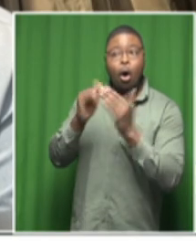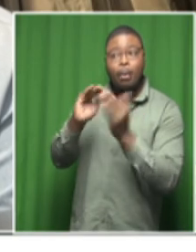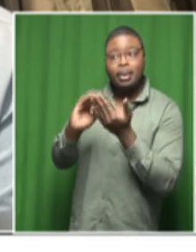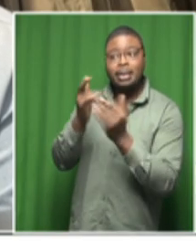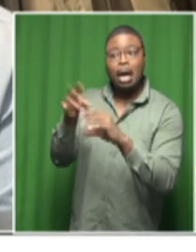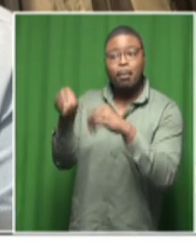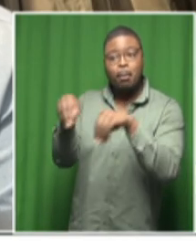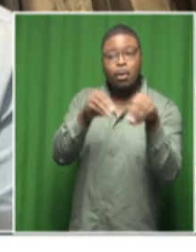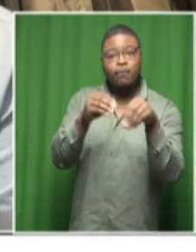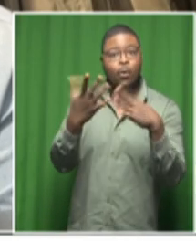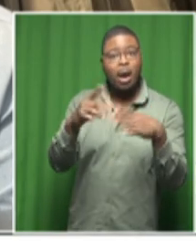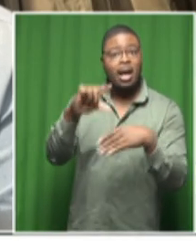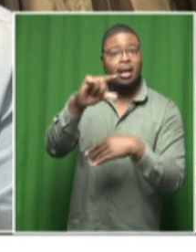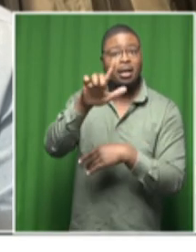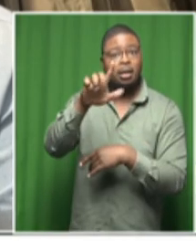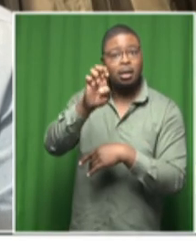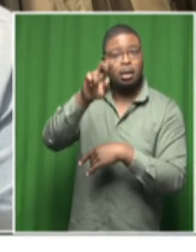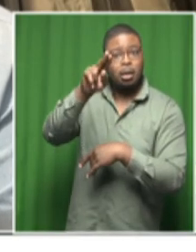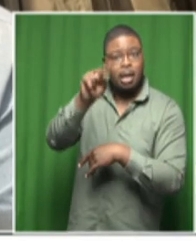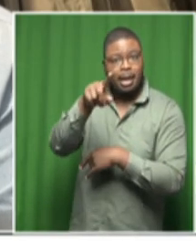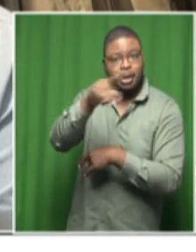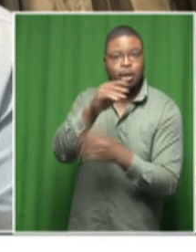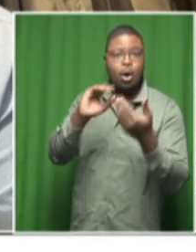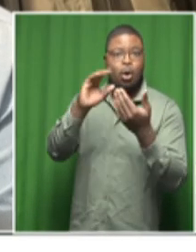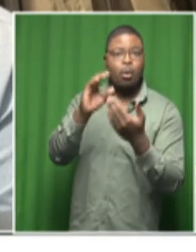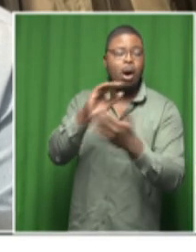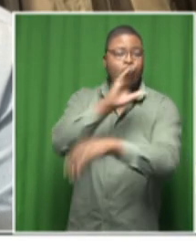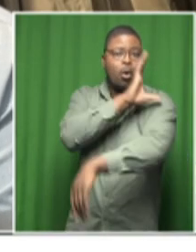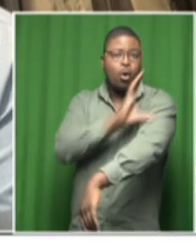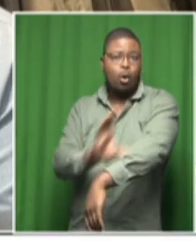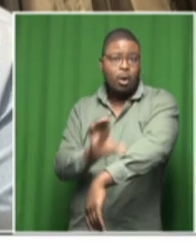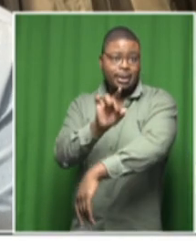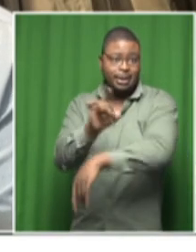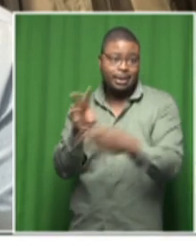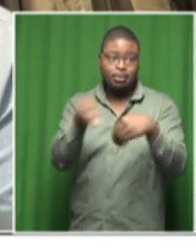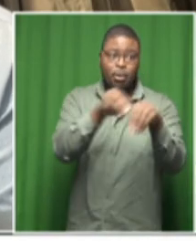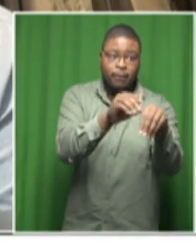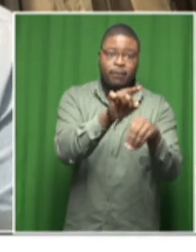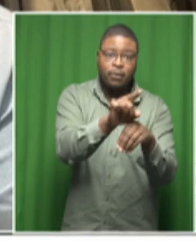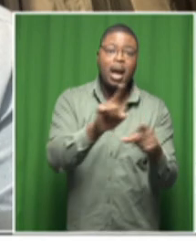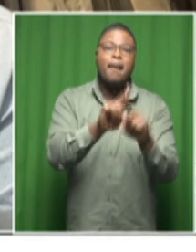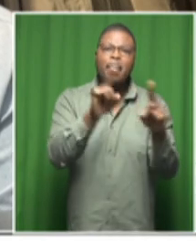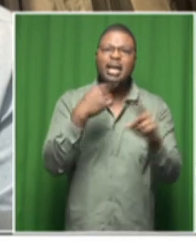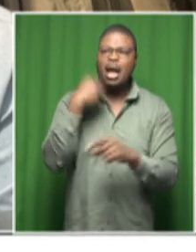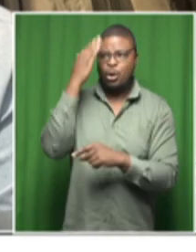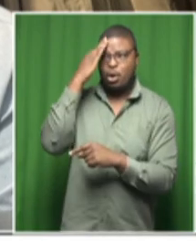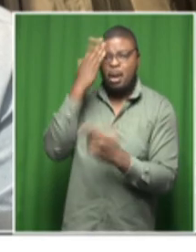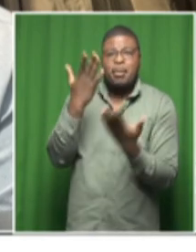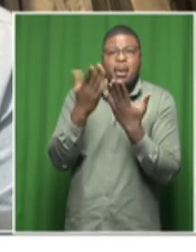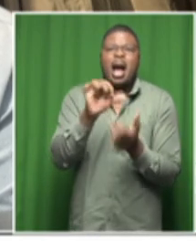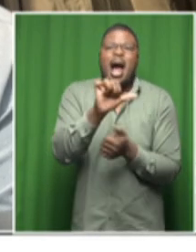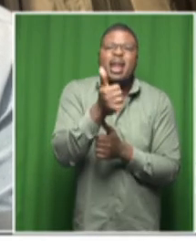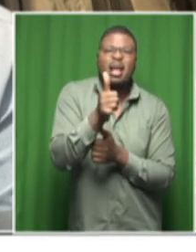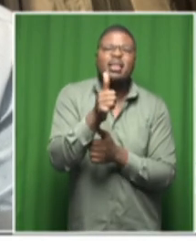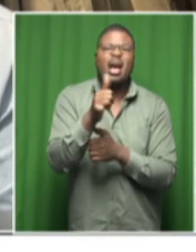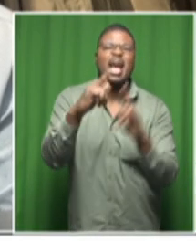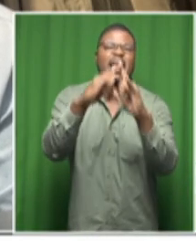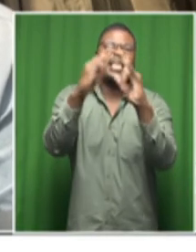is that one of the places where else i mean i i i can imagine there are a few sites that have been set up to assist the communities